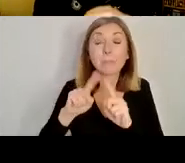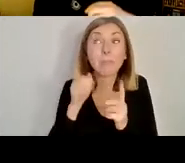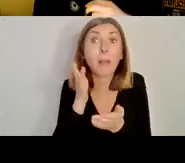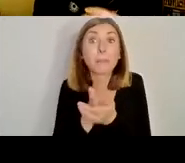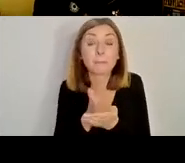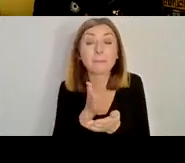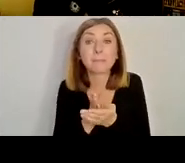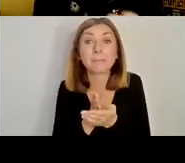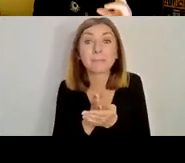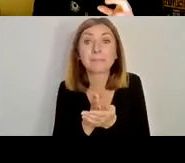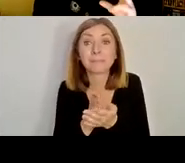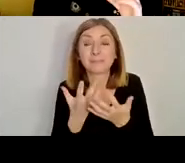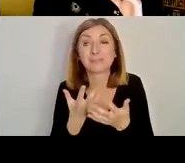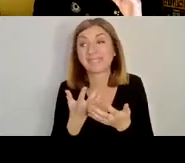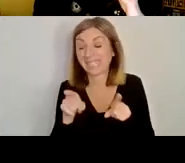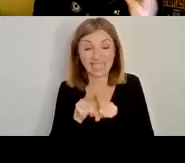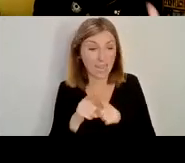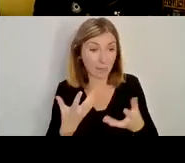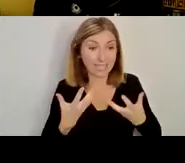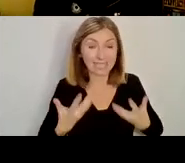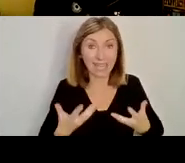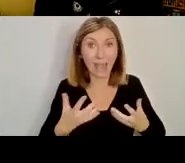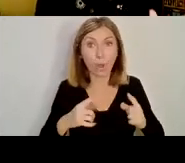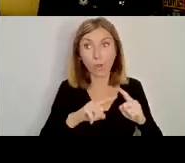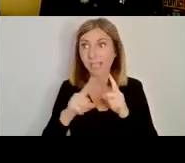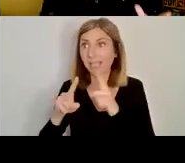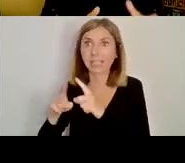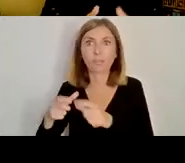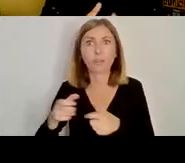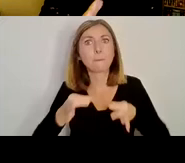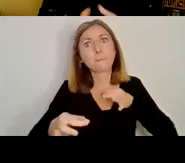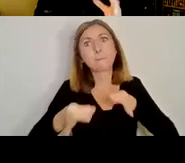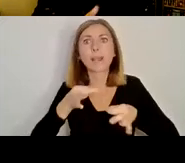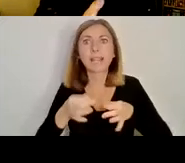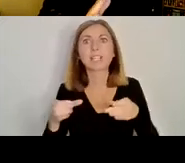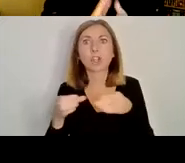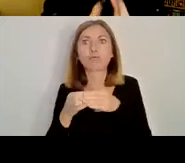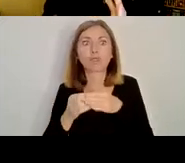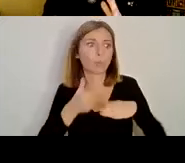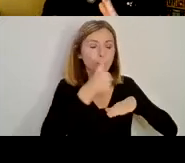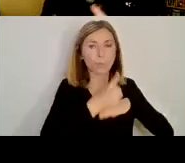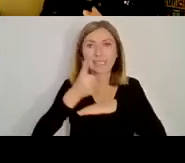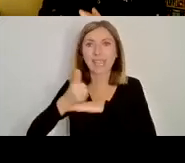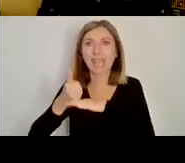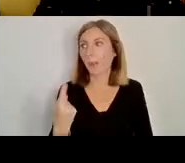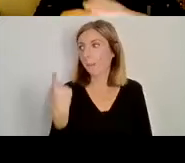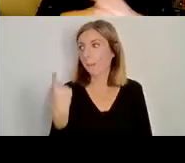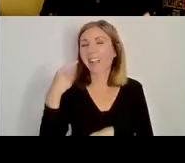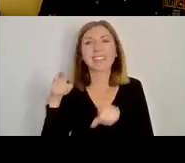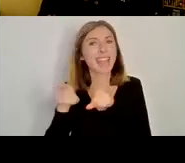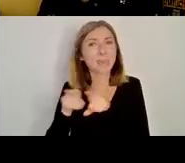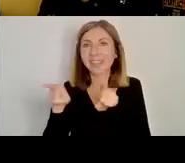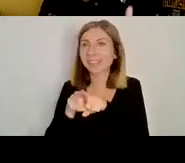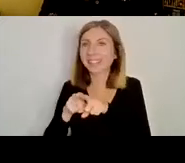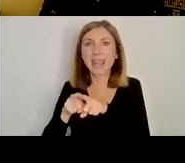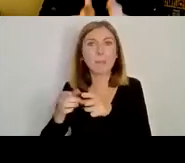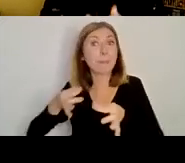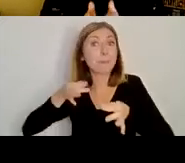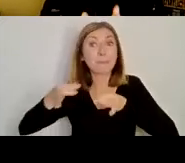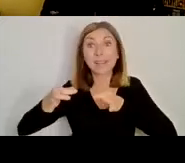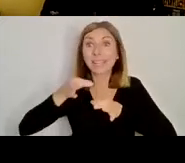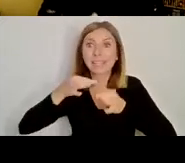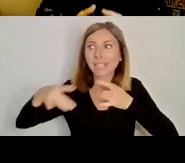various groups rose and fell in power. The politics was sort of ongoing and it kept changing.